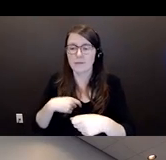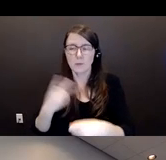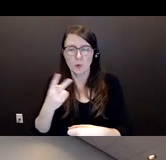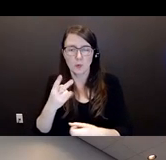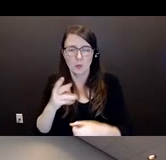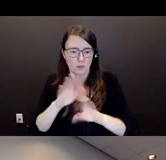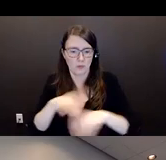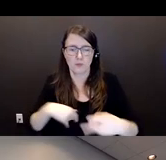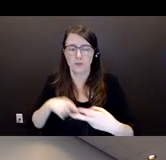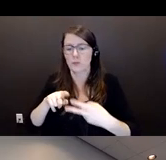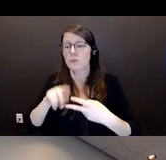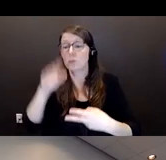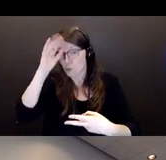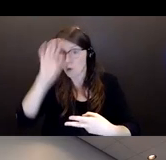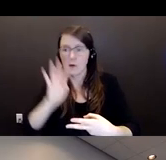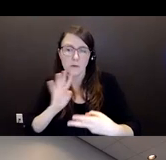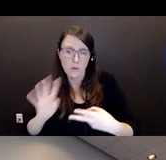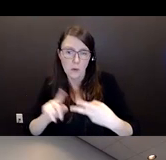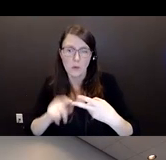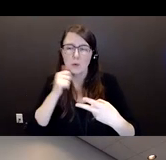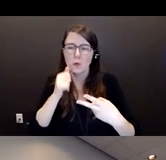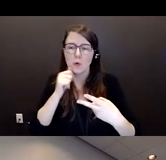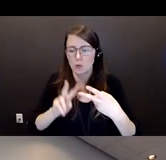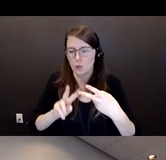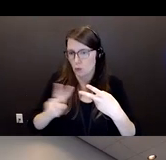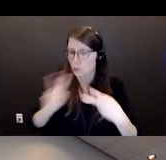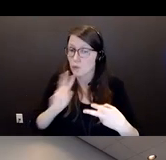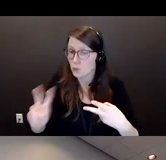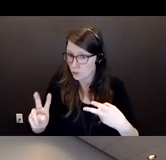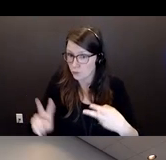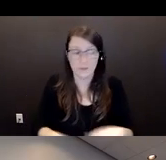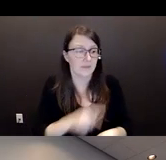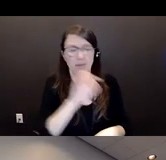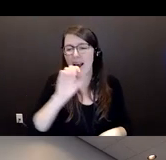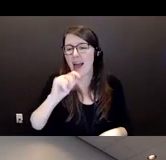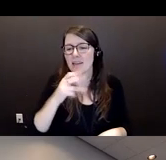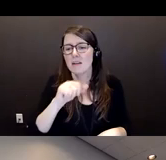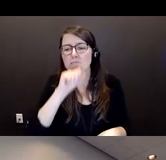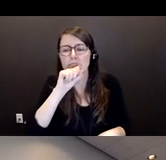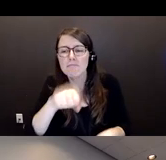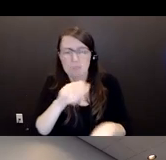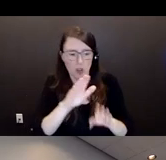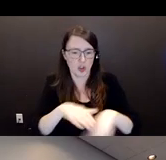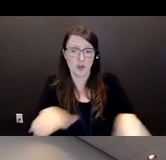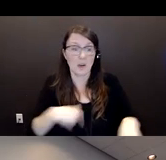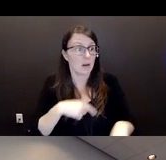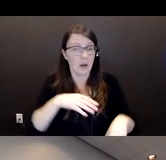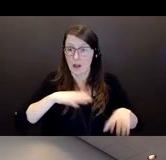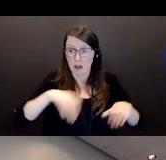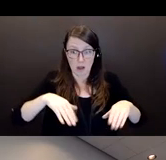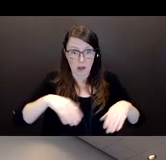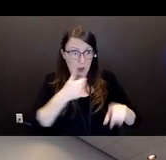girl. And Ethel was very much about kids. Ethel never had the opportunity to have children.